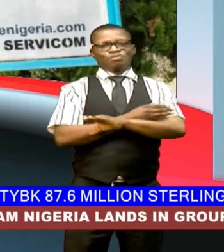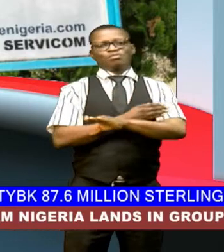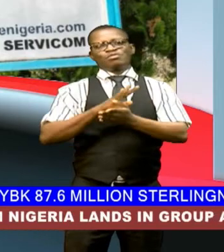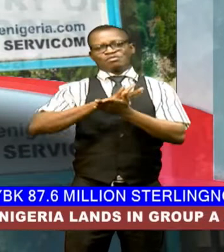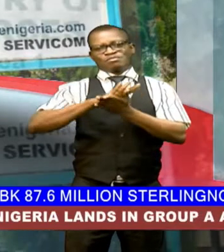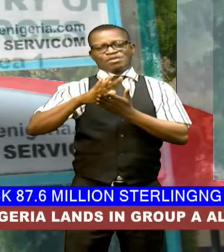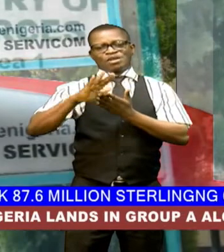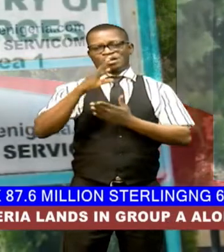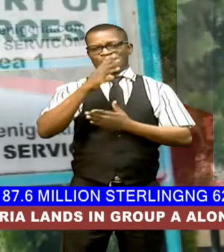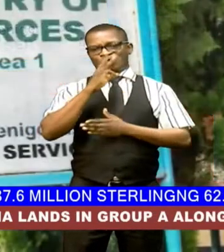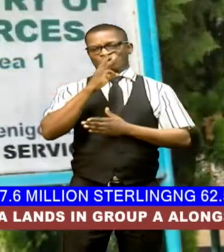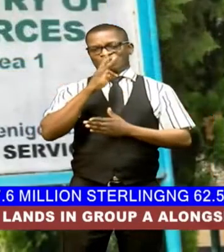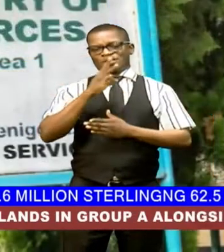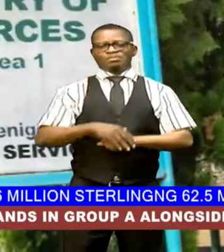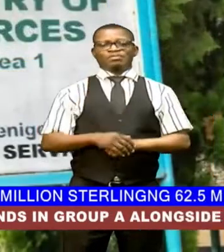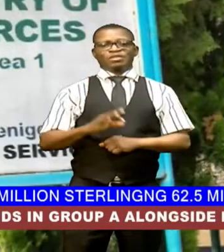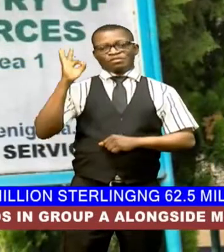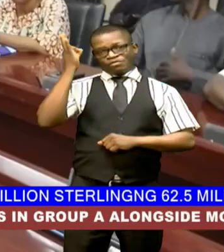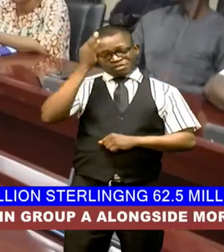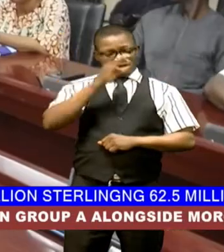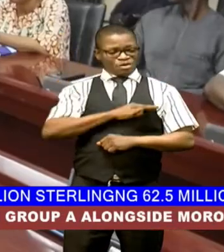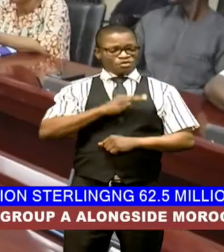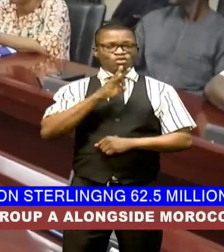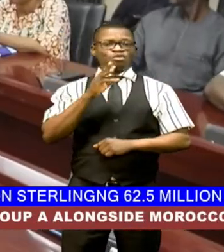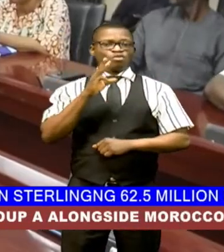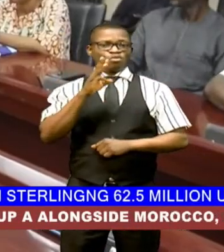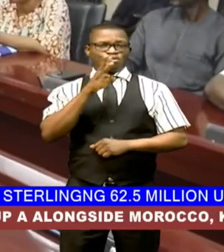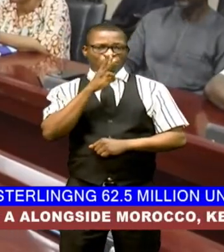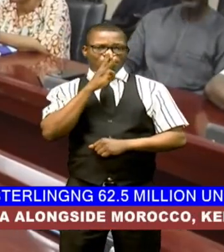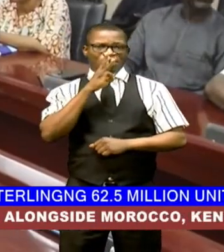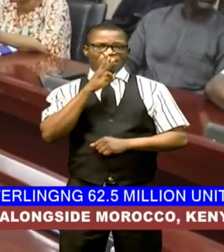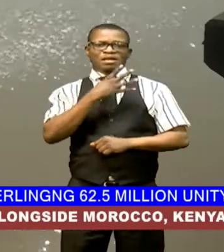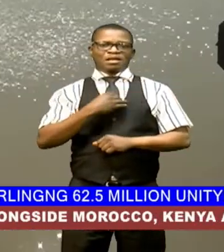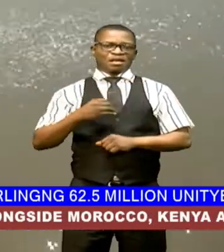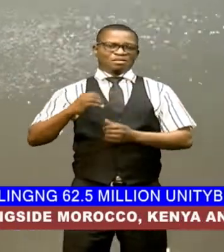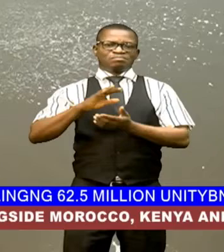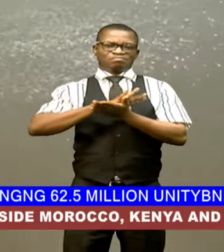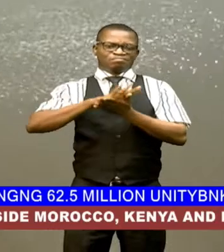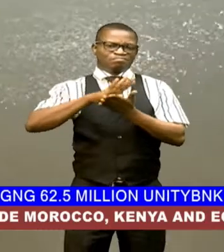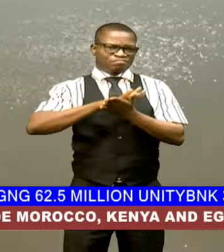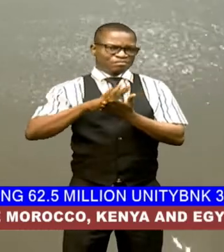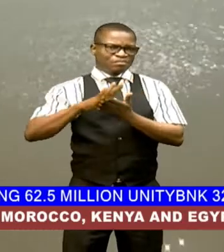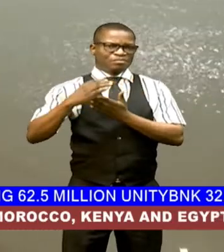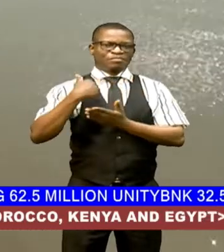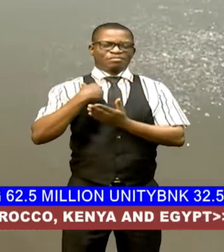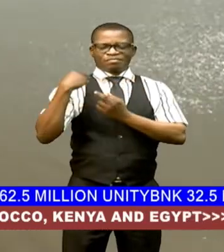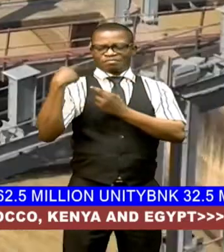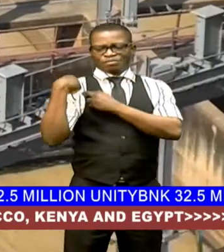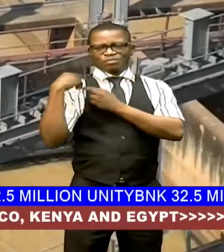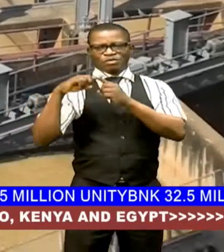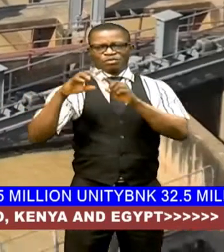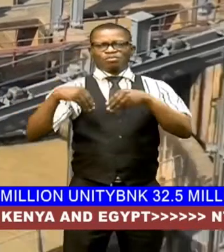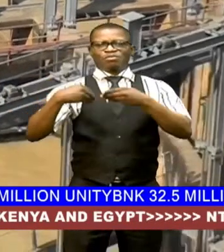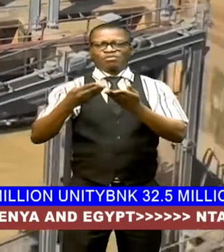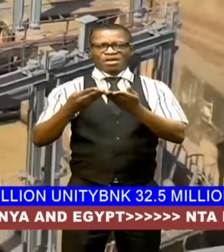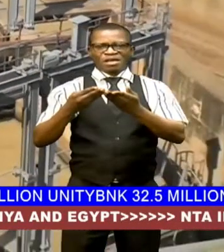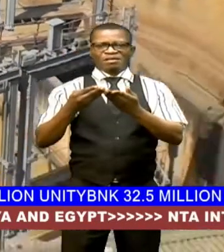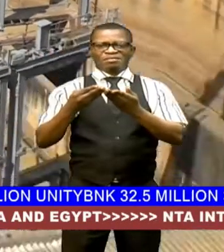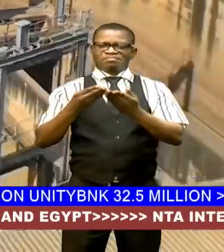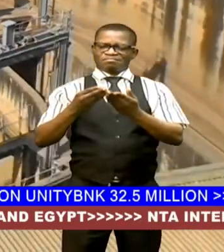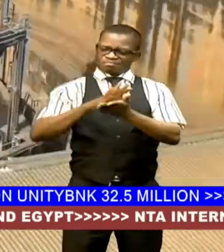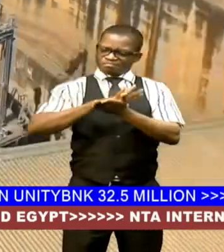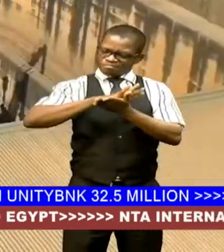the federal minister water resources and sanitation mandate is to provide sustainable access to safer and sufficient